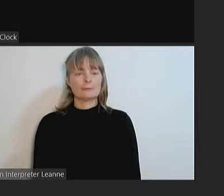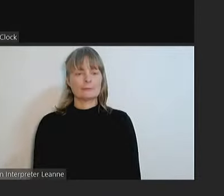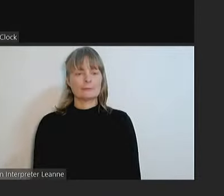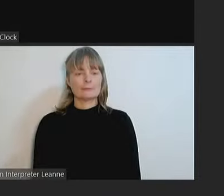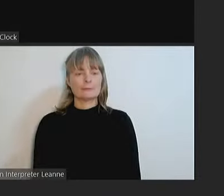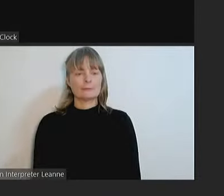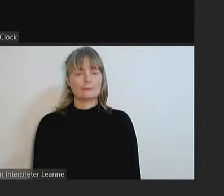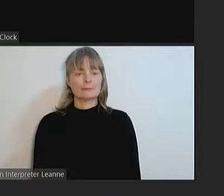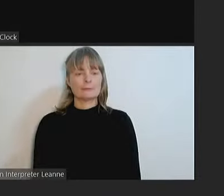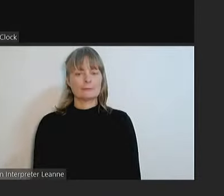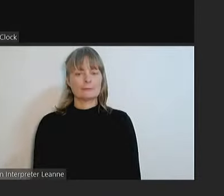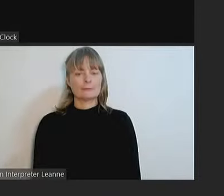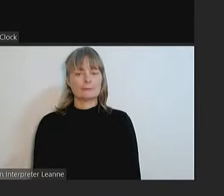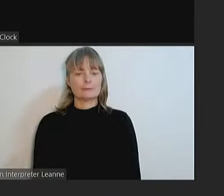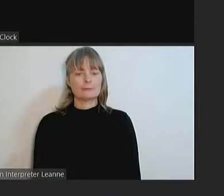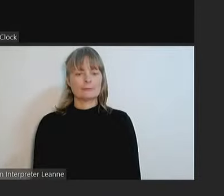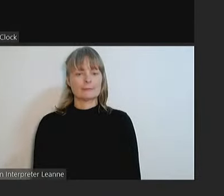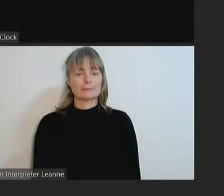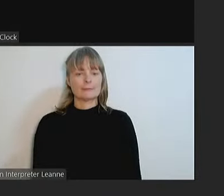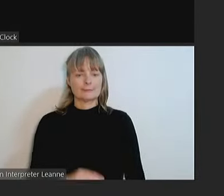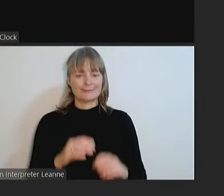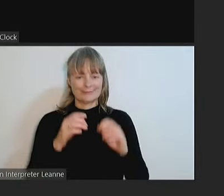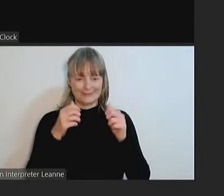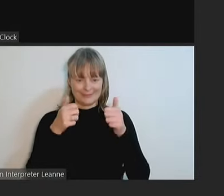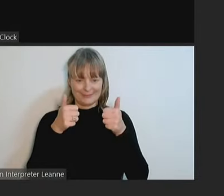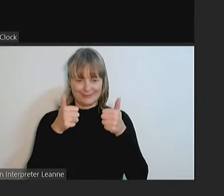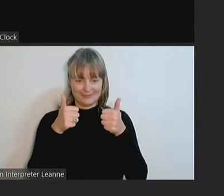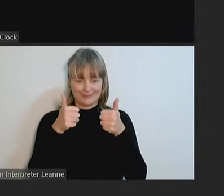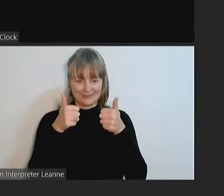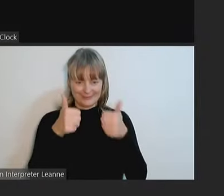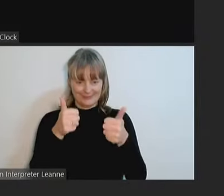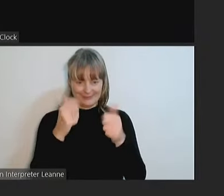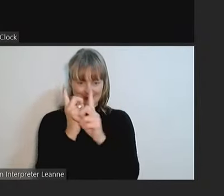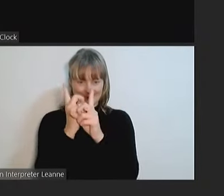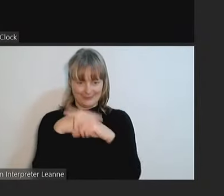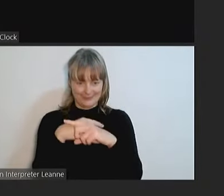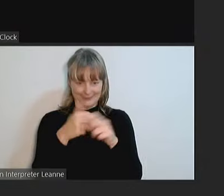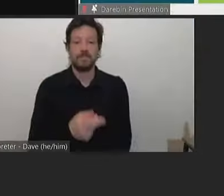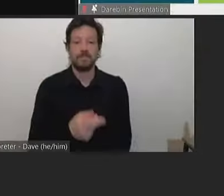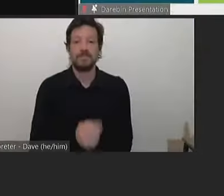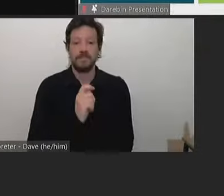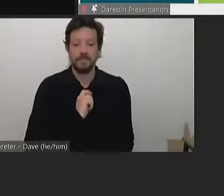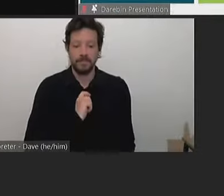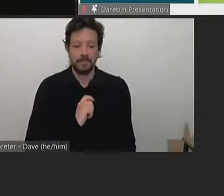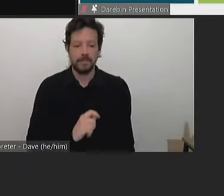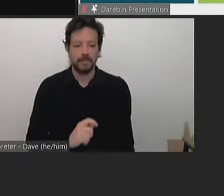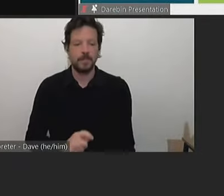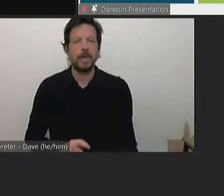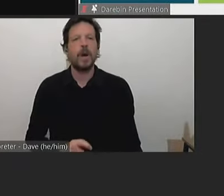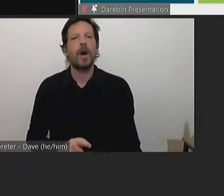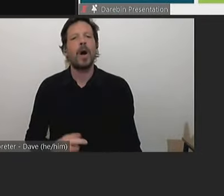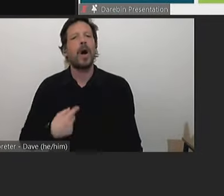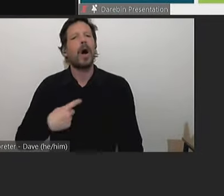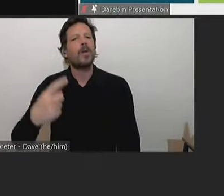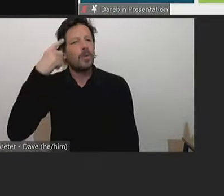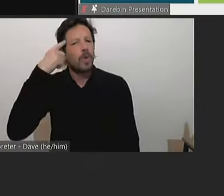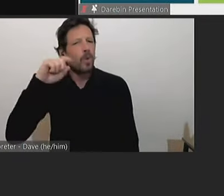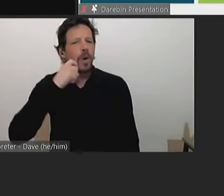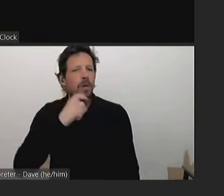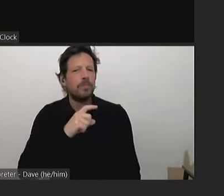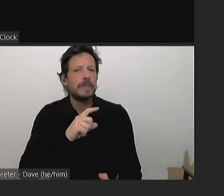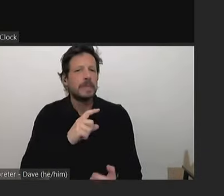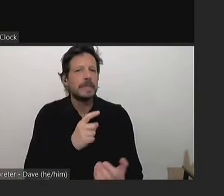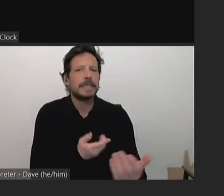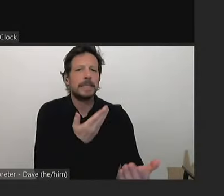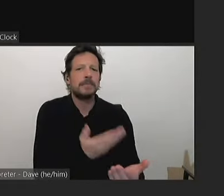Excuse me, Mayor. My understanding was that there was going to be submissions to the budget. Are we going to hear from the three submitters